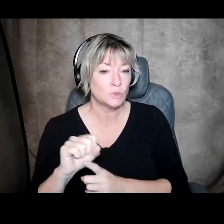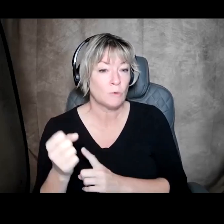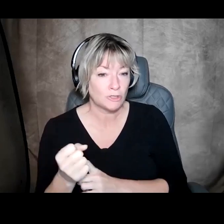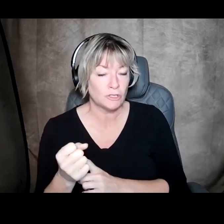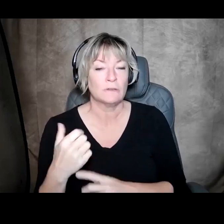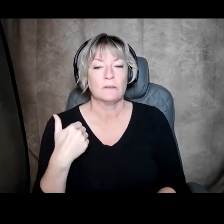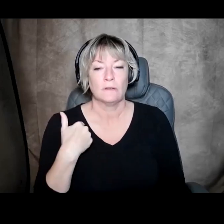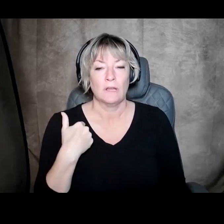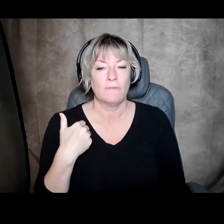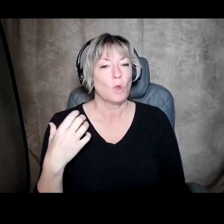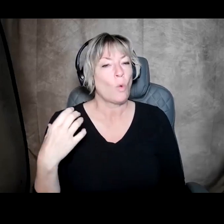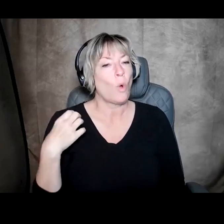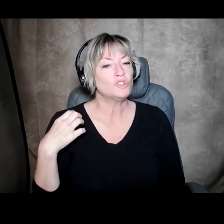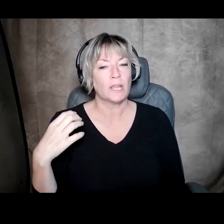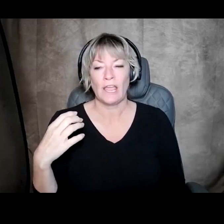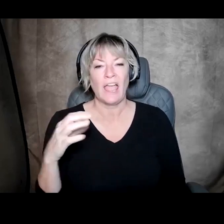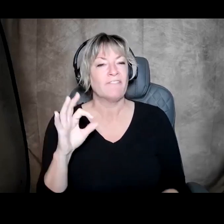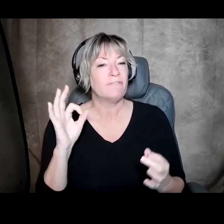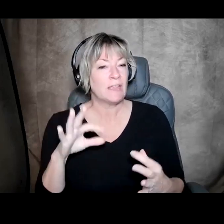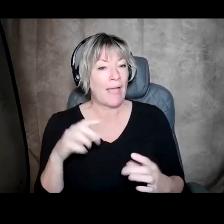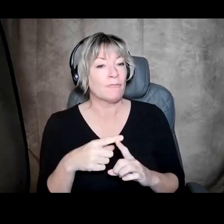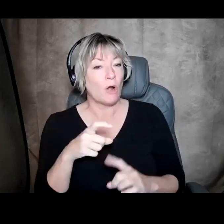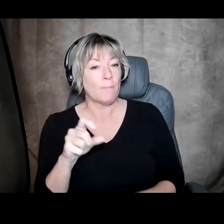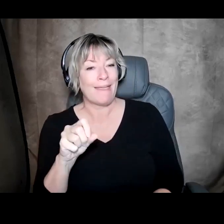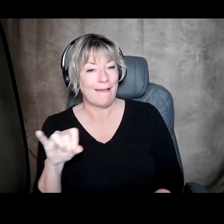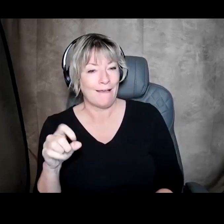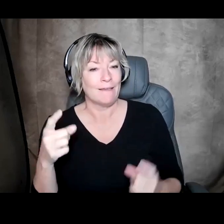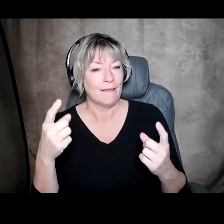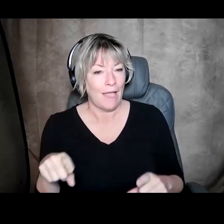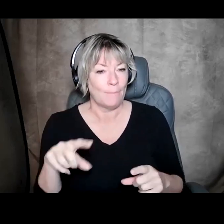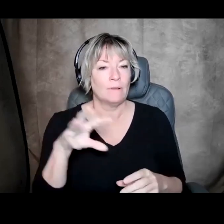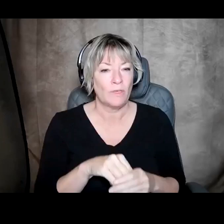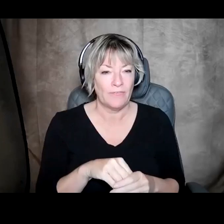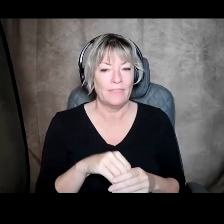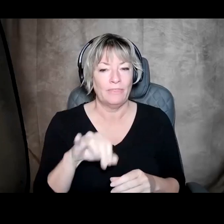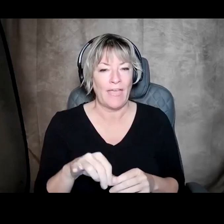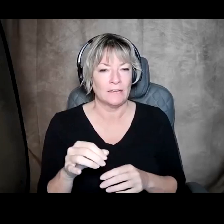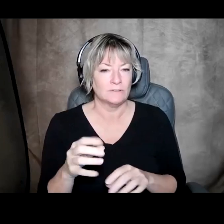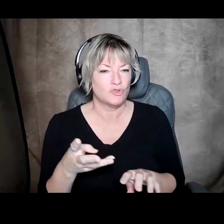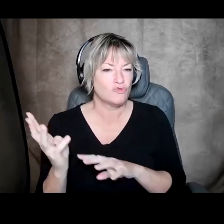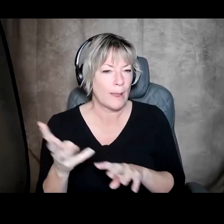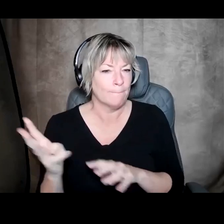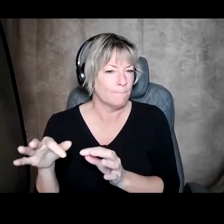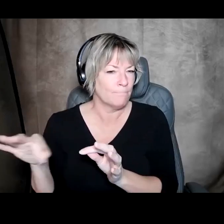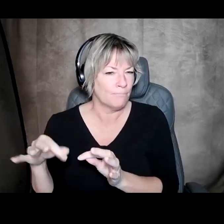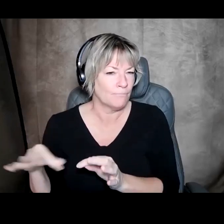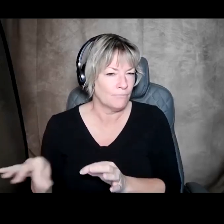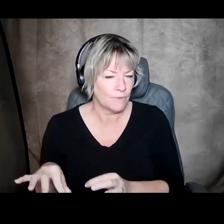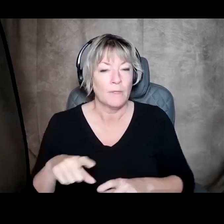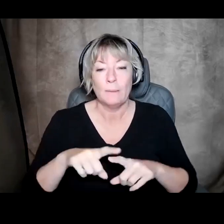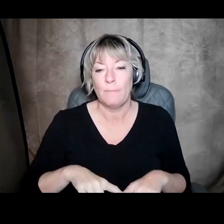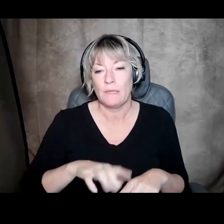coaching feedback from an AI happening inside that stream based on your